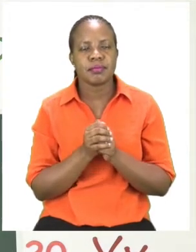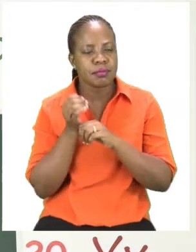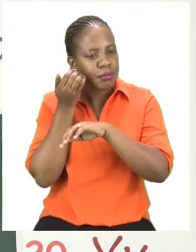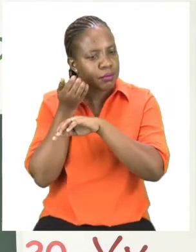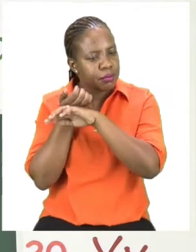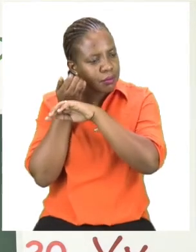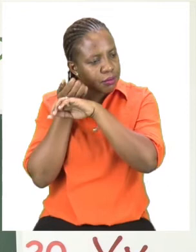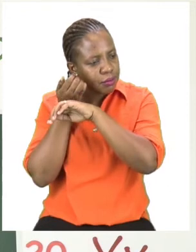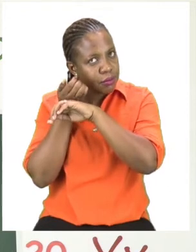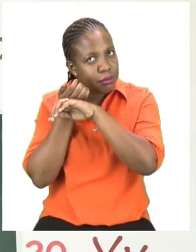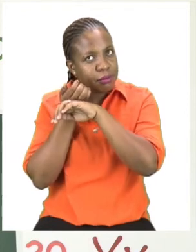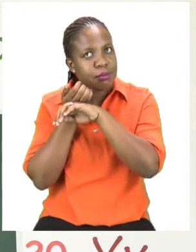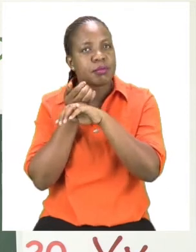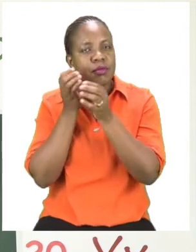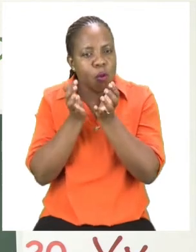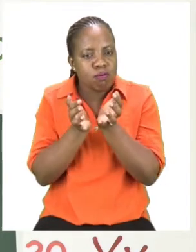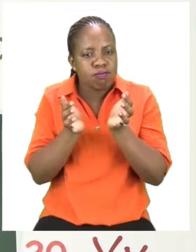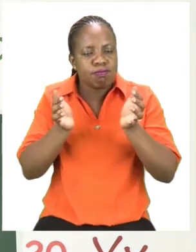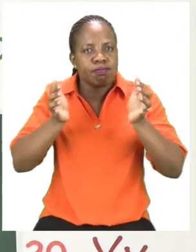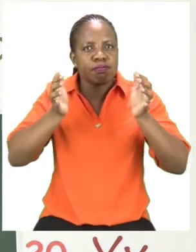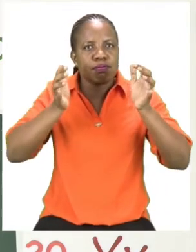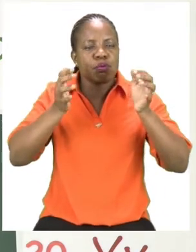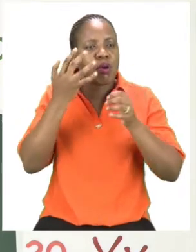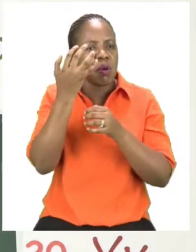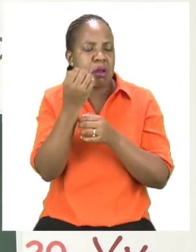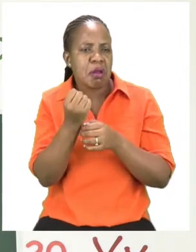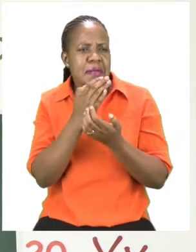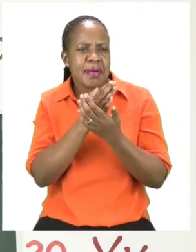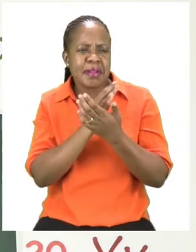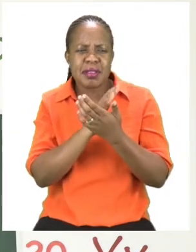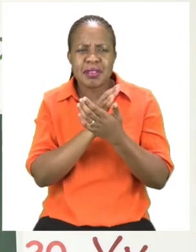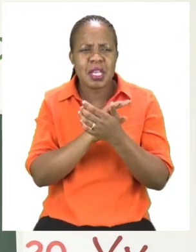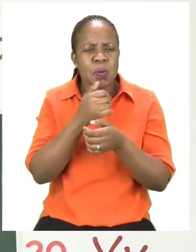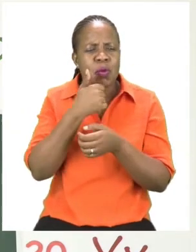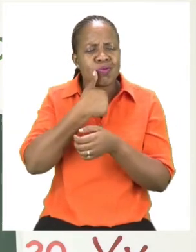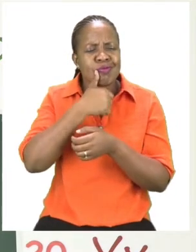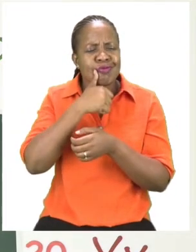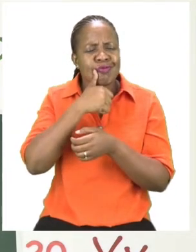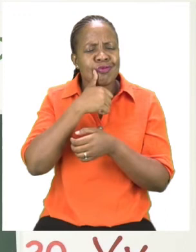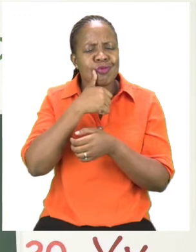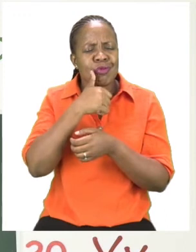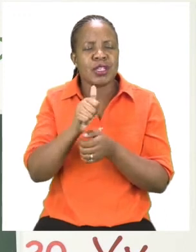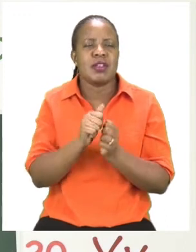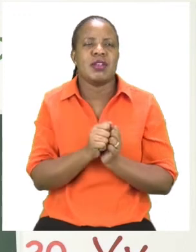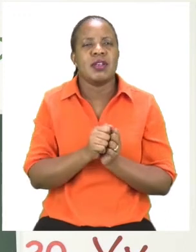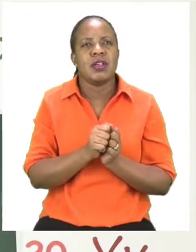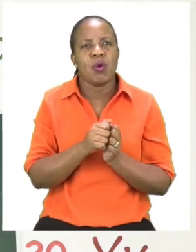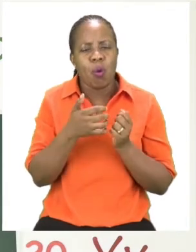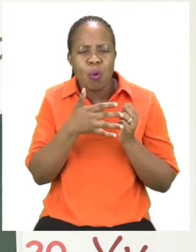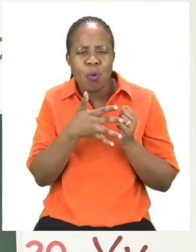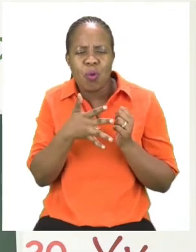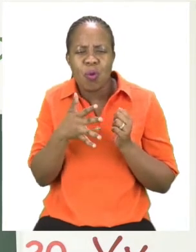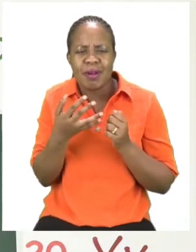big and juicy. So I want you to list more foods that are